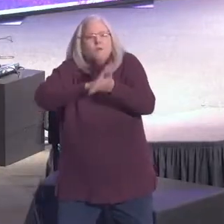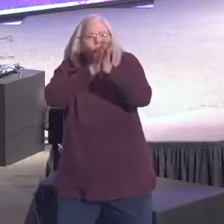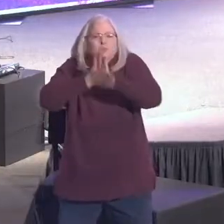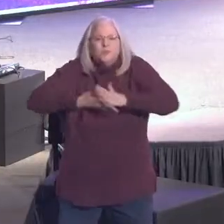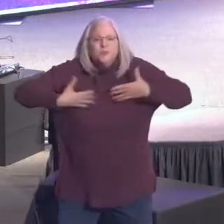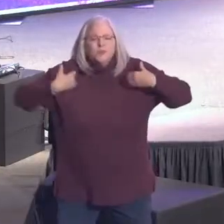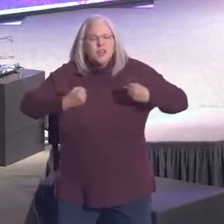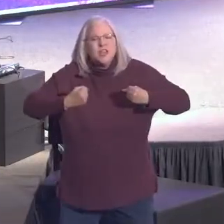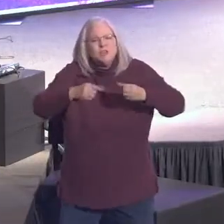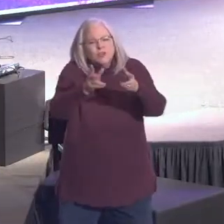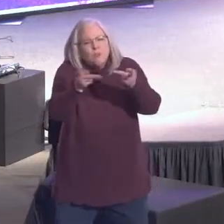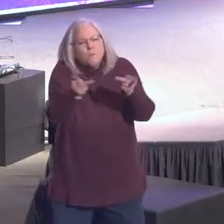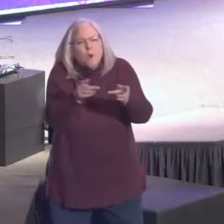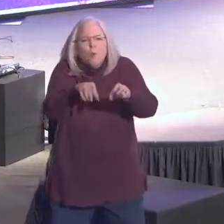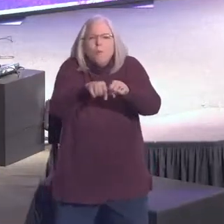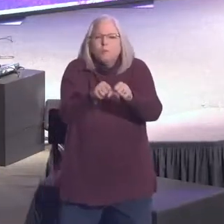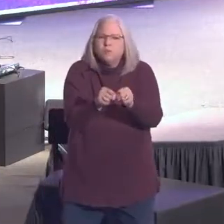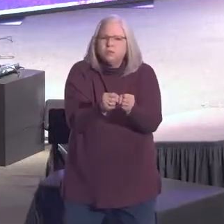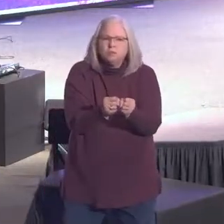to those broken places